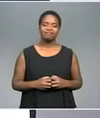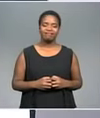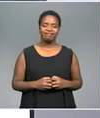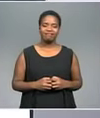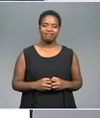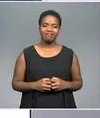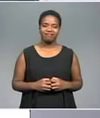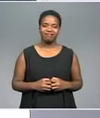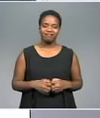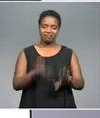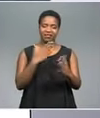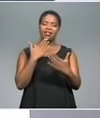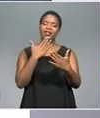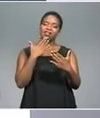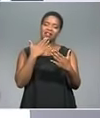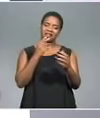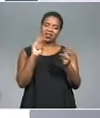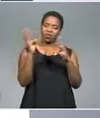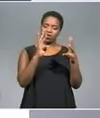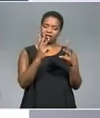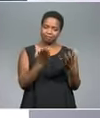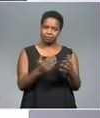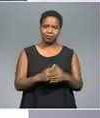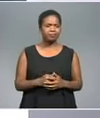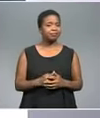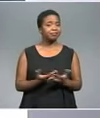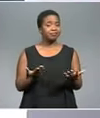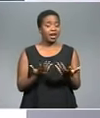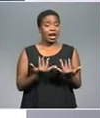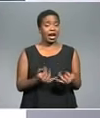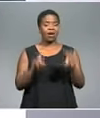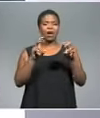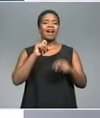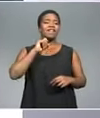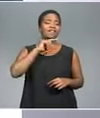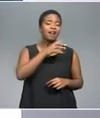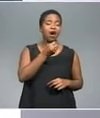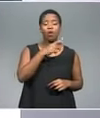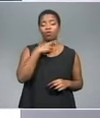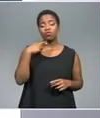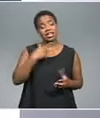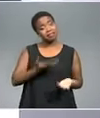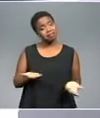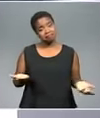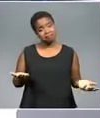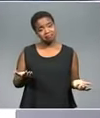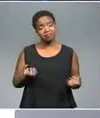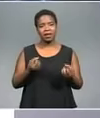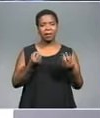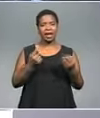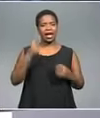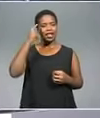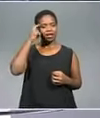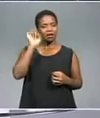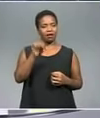Shahan, it's back to you. All right, thanks, Louis. Appreciate it. Well, to this story now. Fake or not, it's hot, right? Well, many seem to think